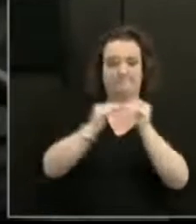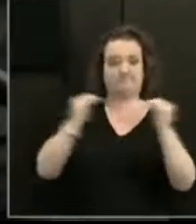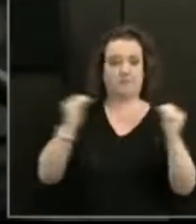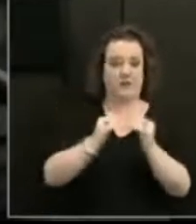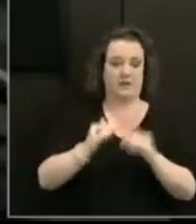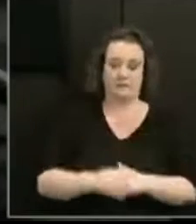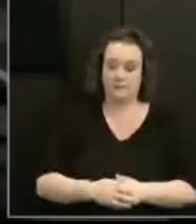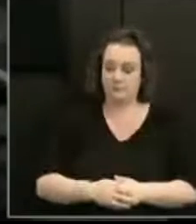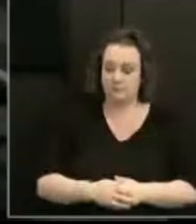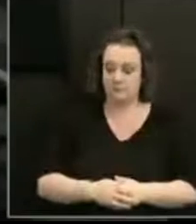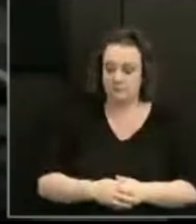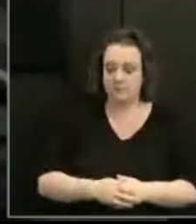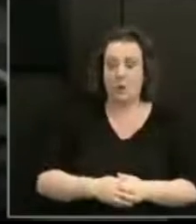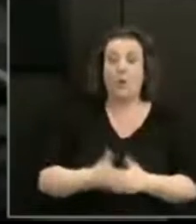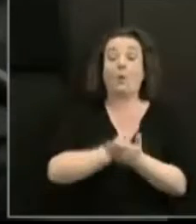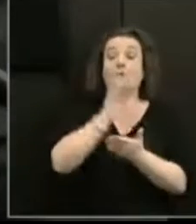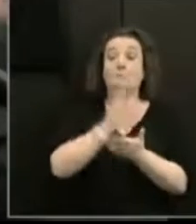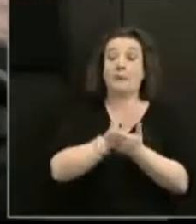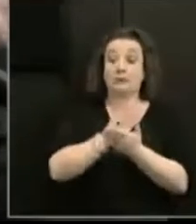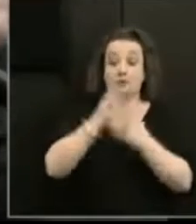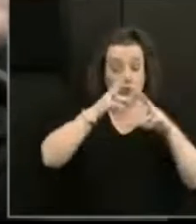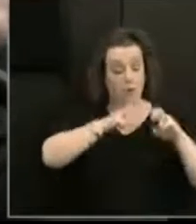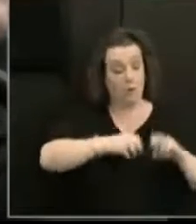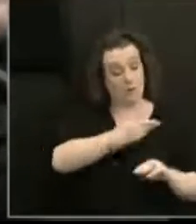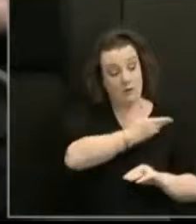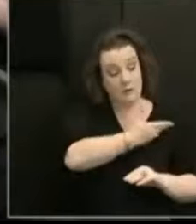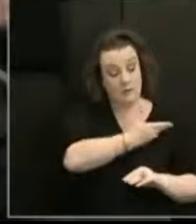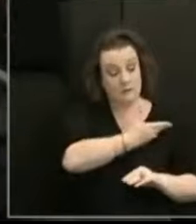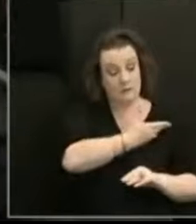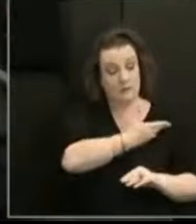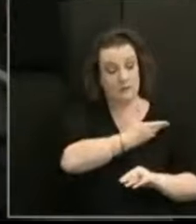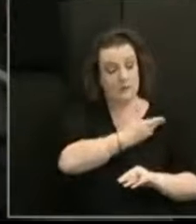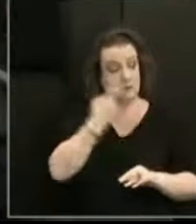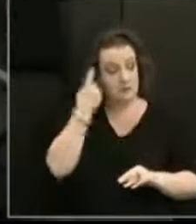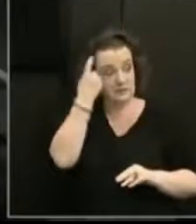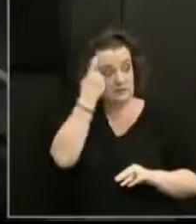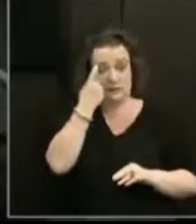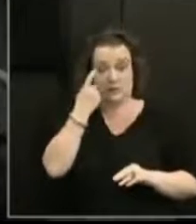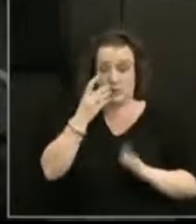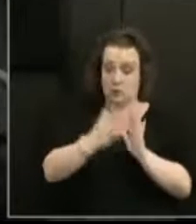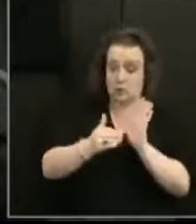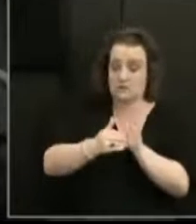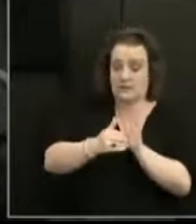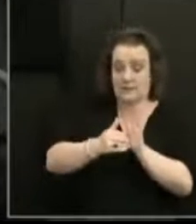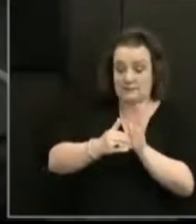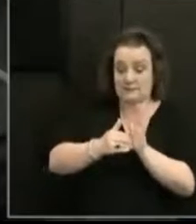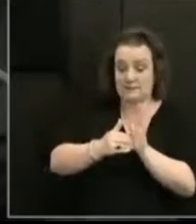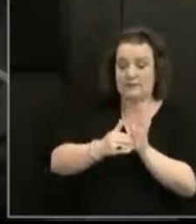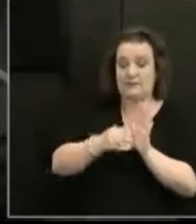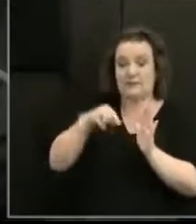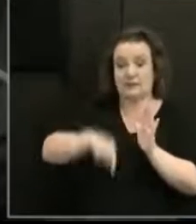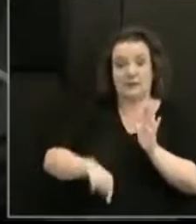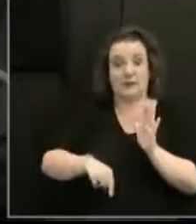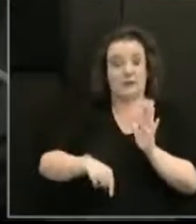I want to see the inquiry carefully consider whether New Zealand has complied with its domestic and international obligations.